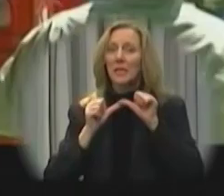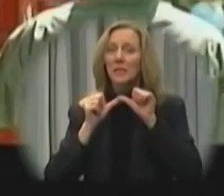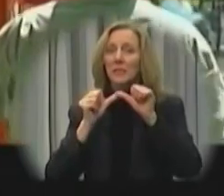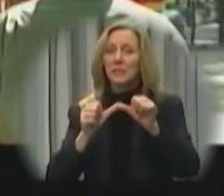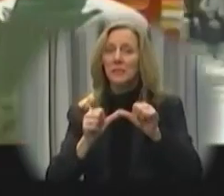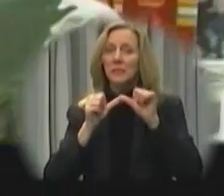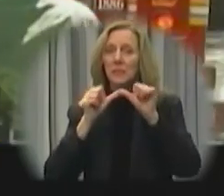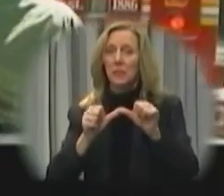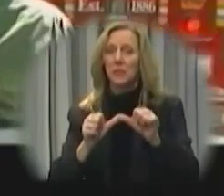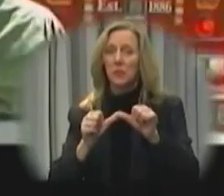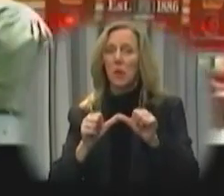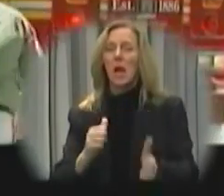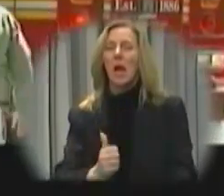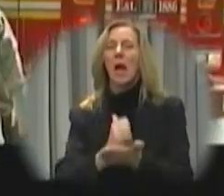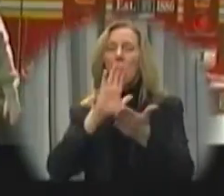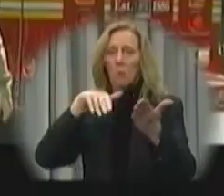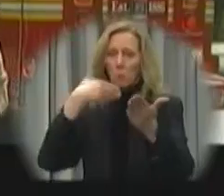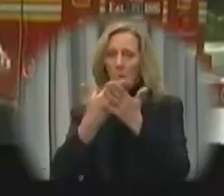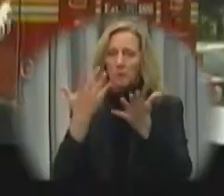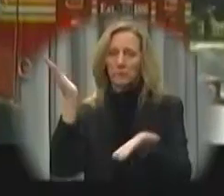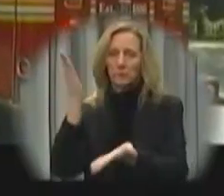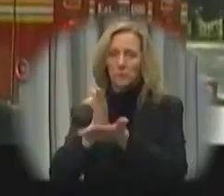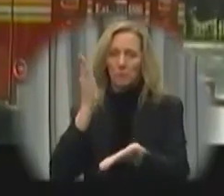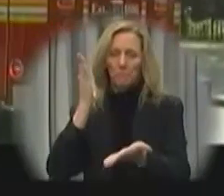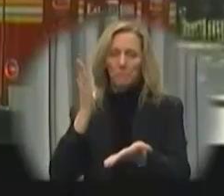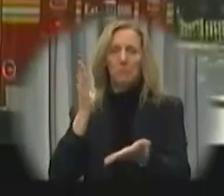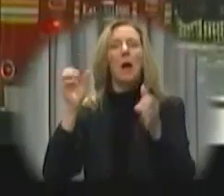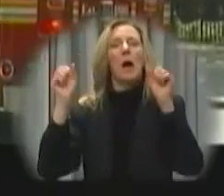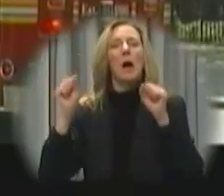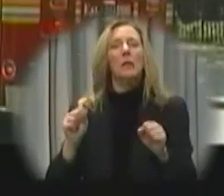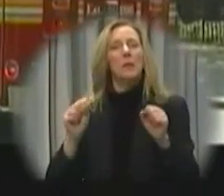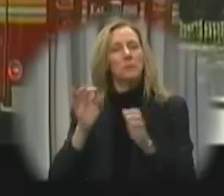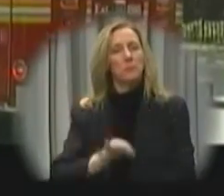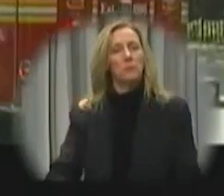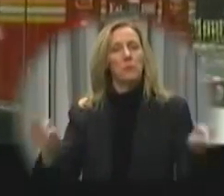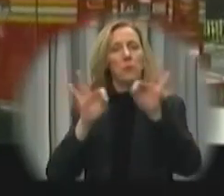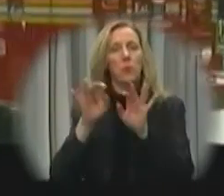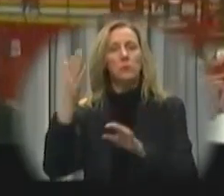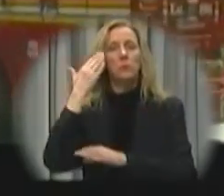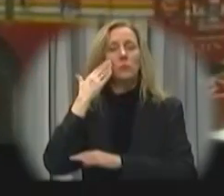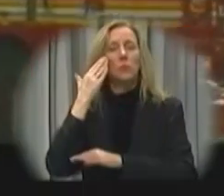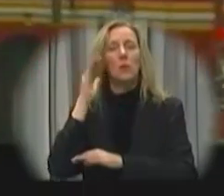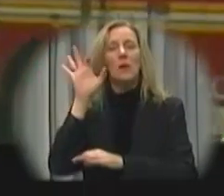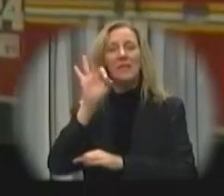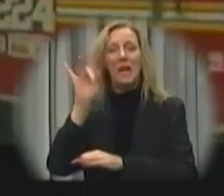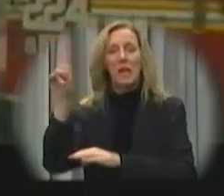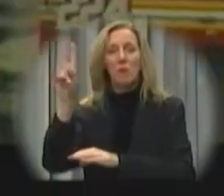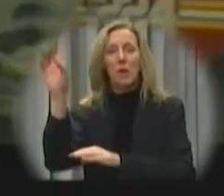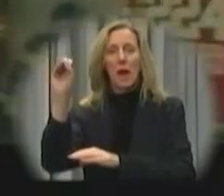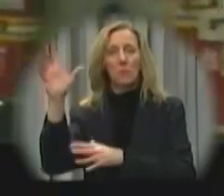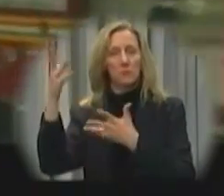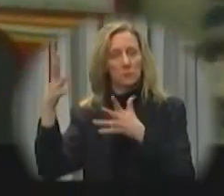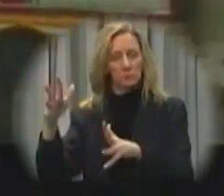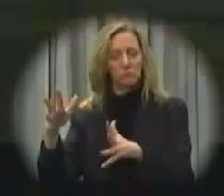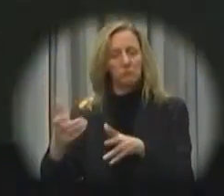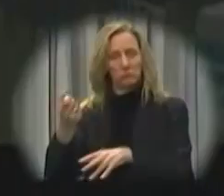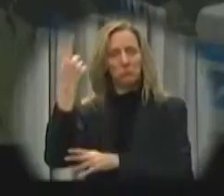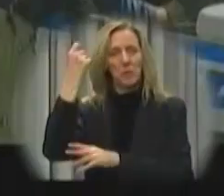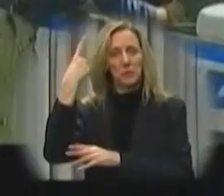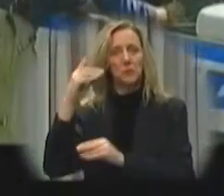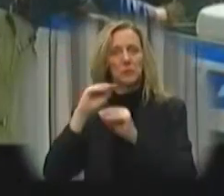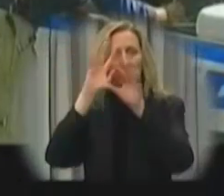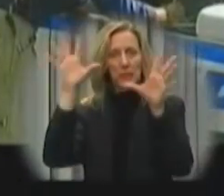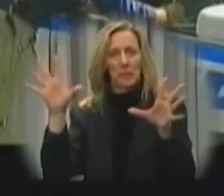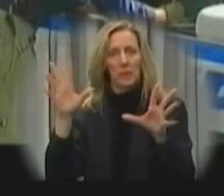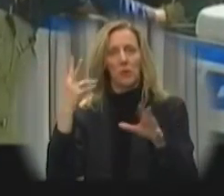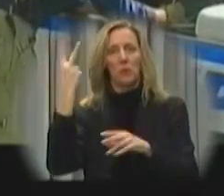Continue the tapping pattern until help arrives. It is important to note that all 911 operators are trained